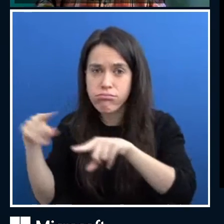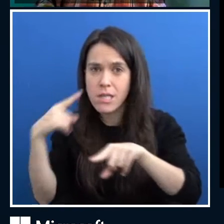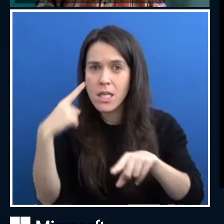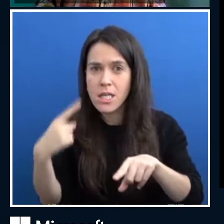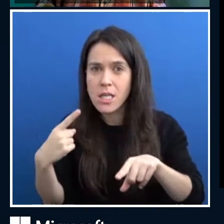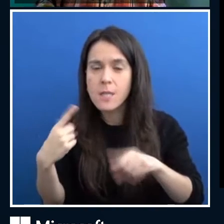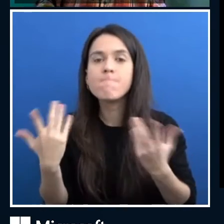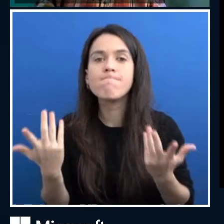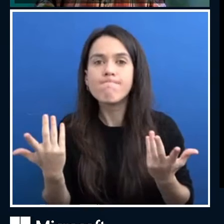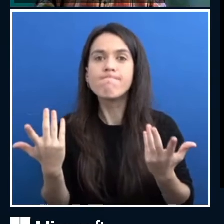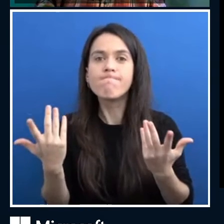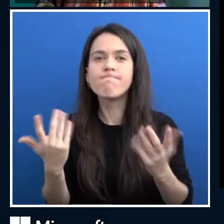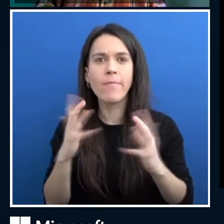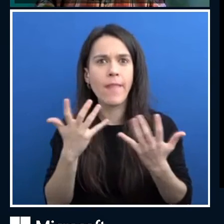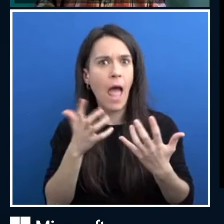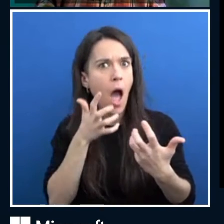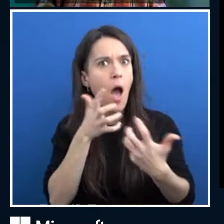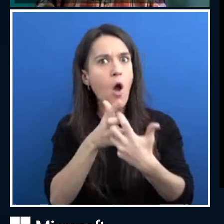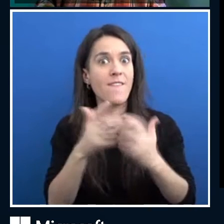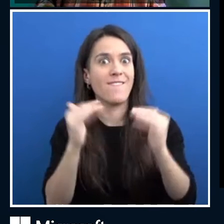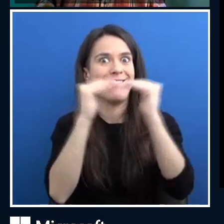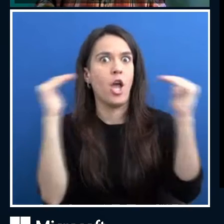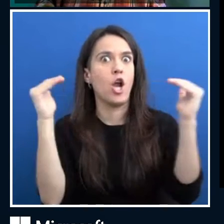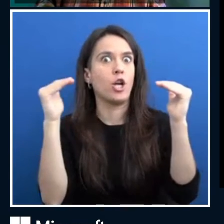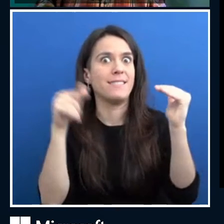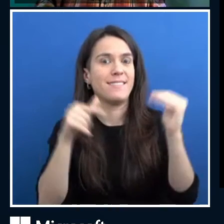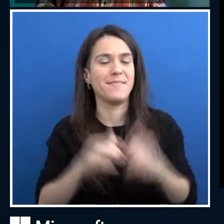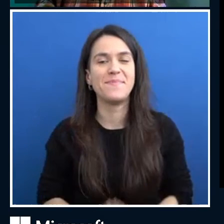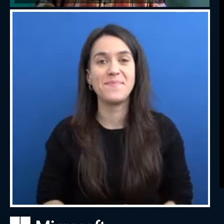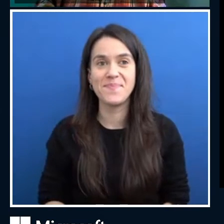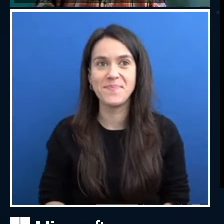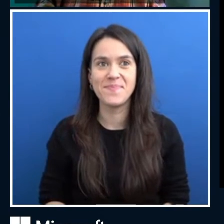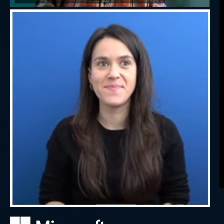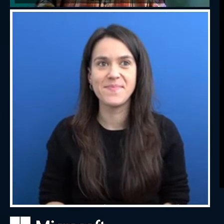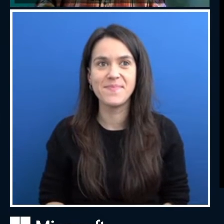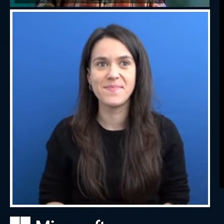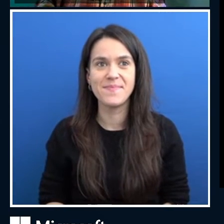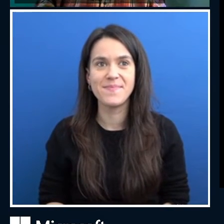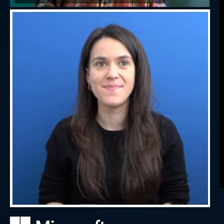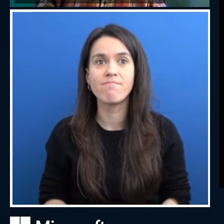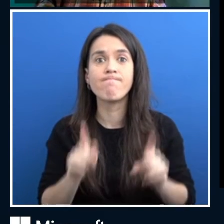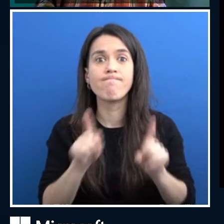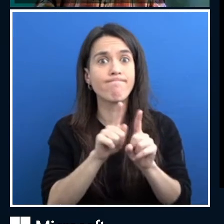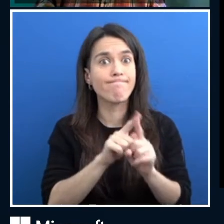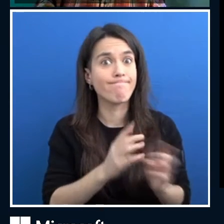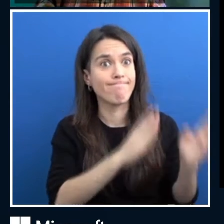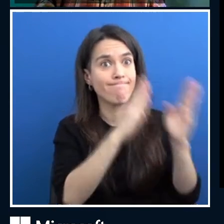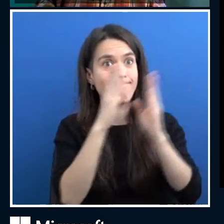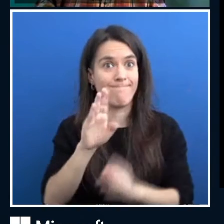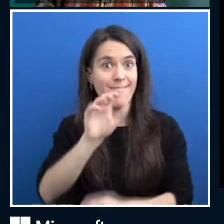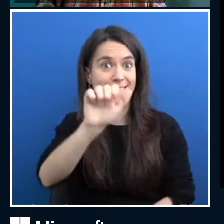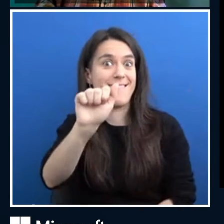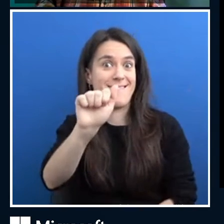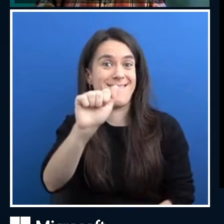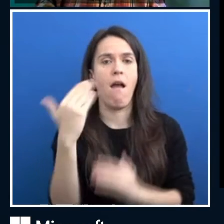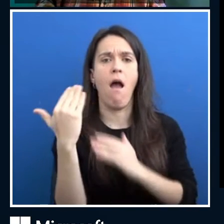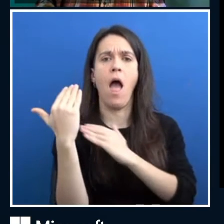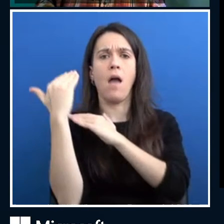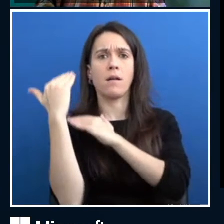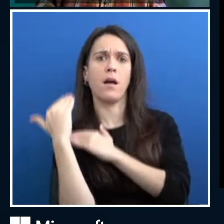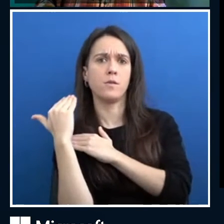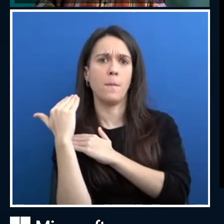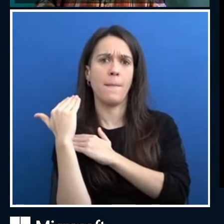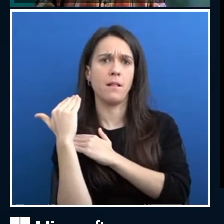know, potential unfairness that sits in there? What about accountability? One of the things I kept saying, wasn't it, was, was that control piece,